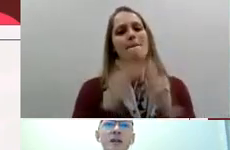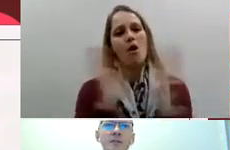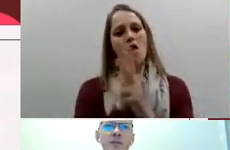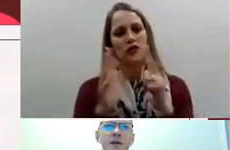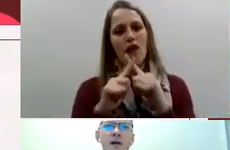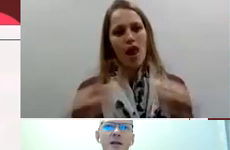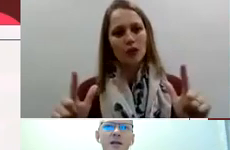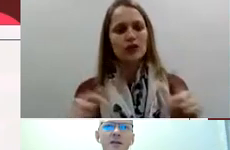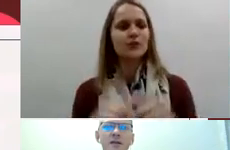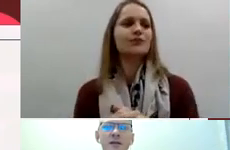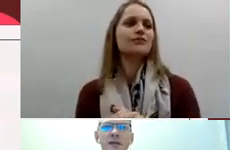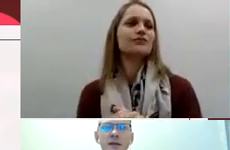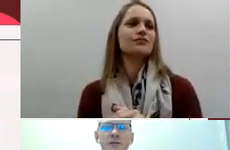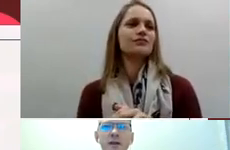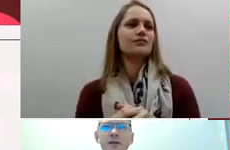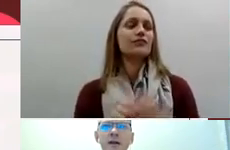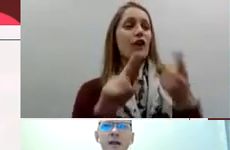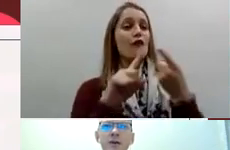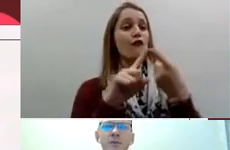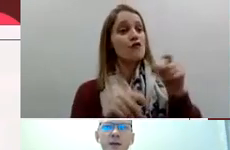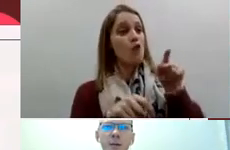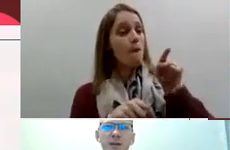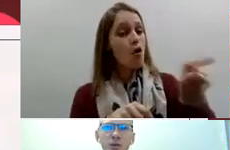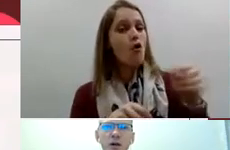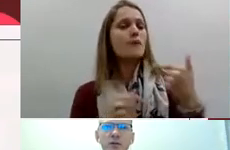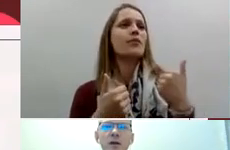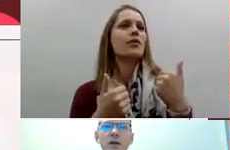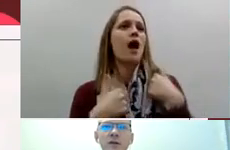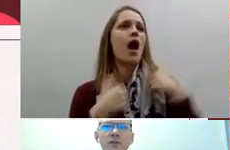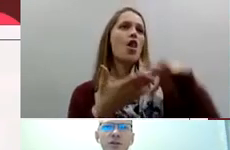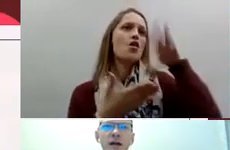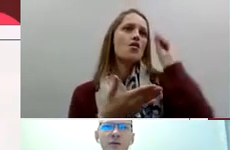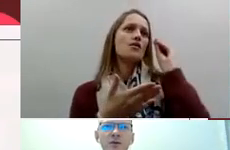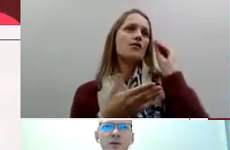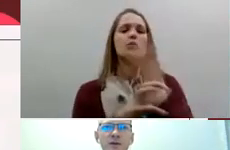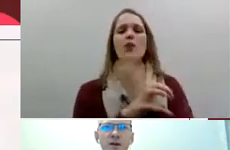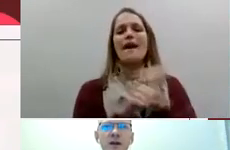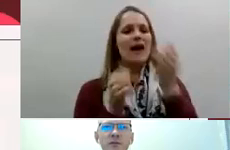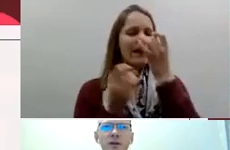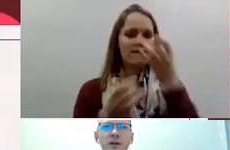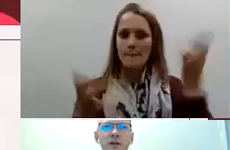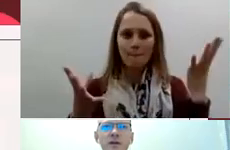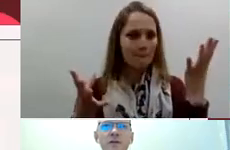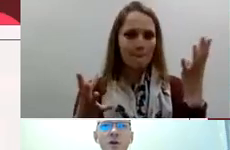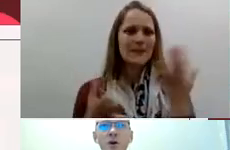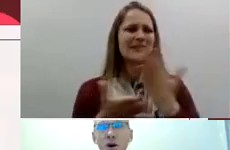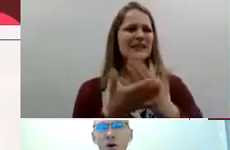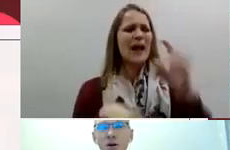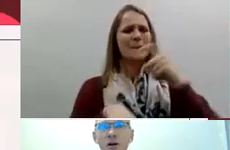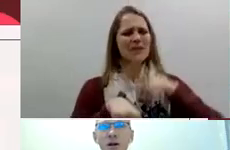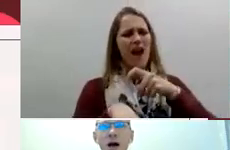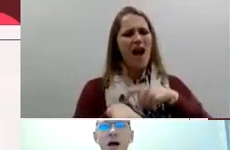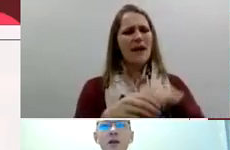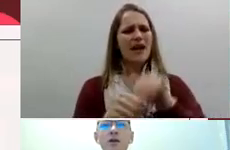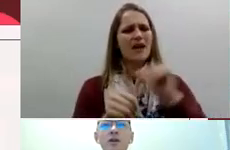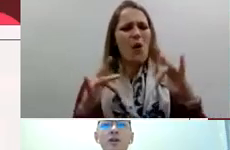dream is to see South African sign language become the 12th official language of South Africa from her